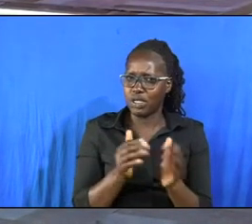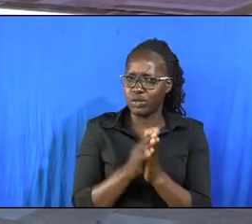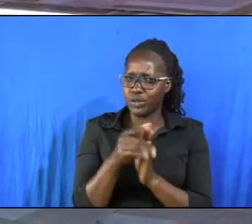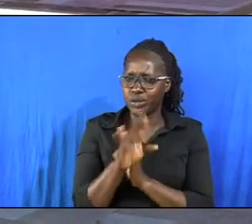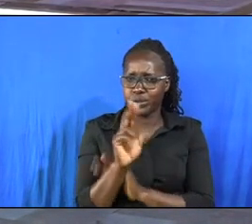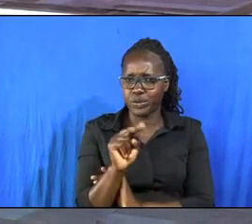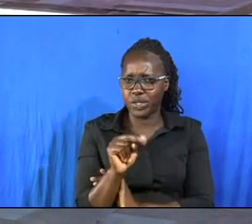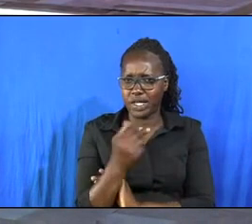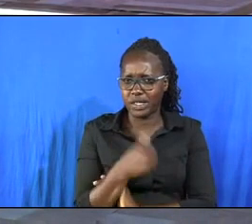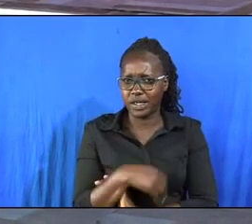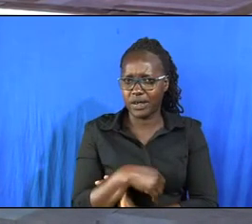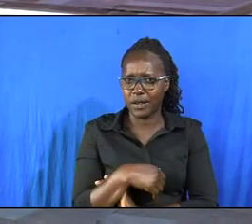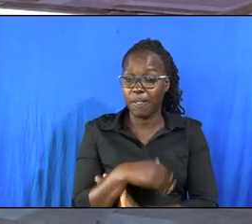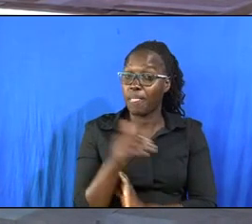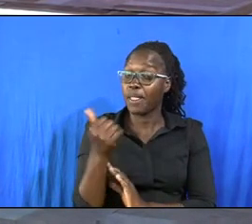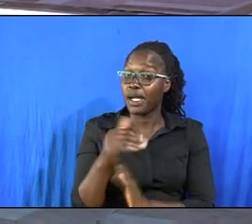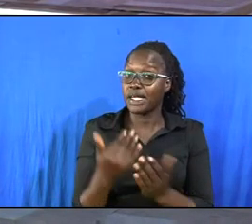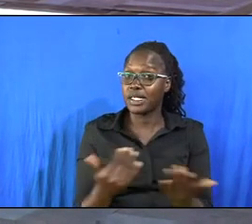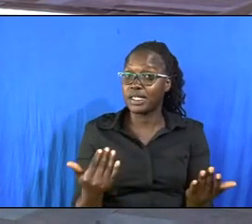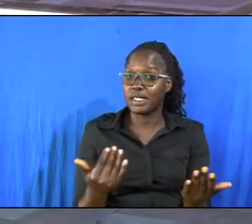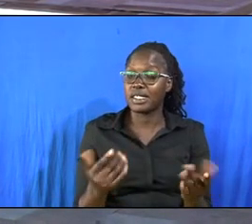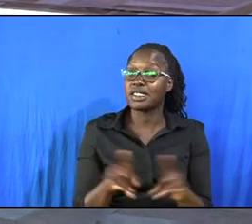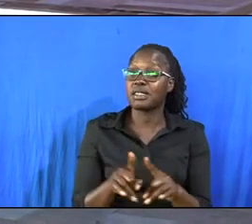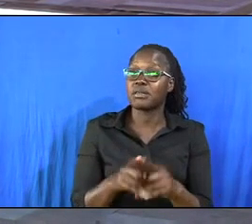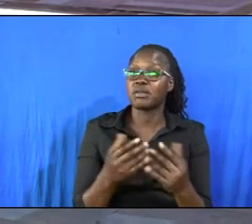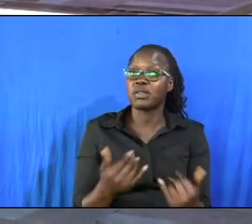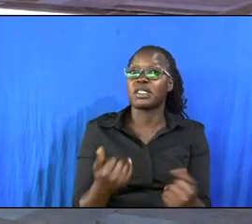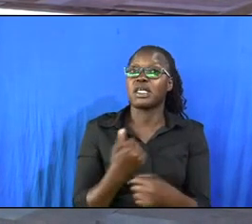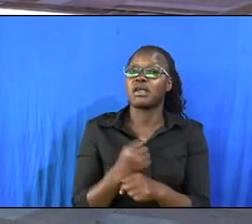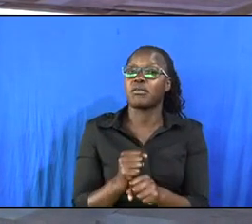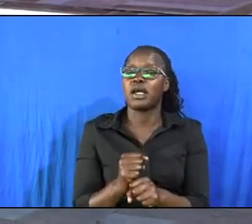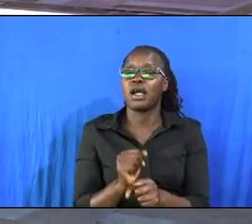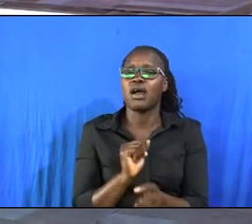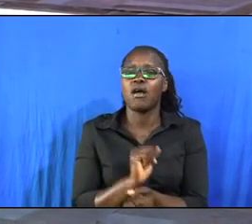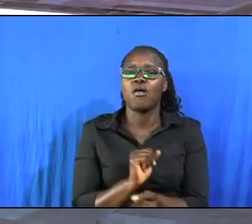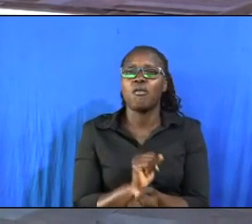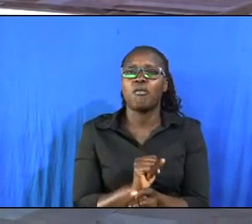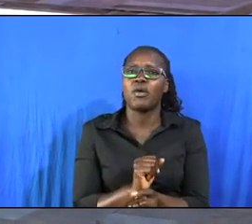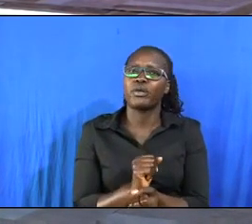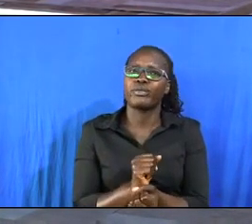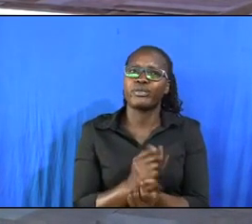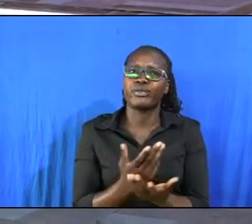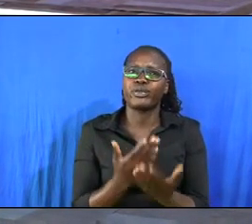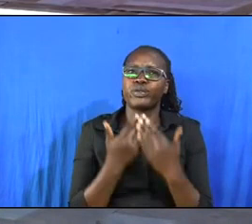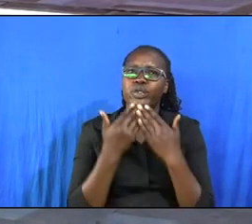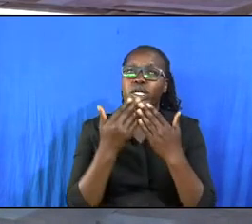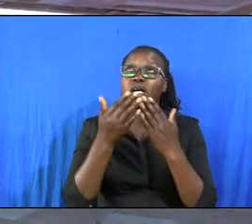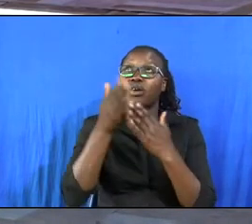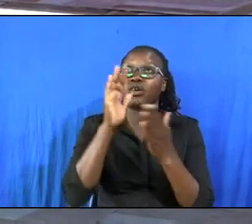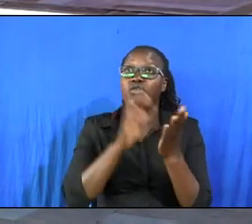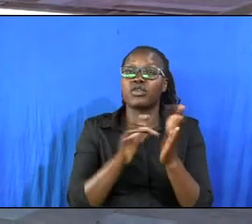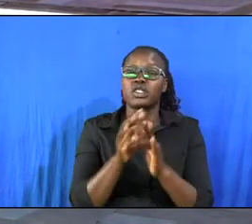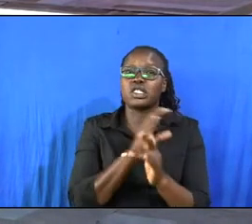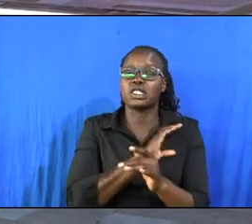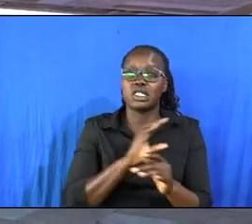the same thing which made paul cry and then he goes on to thank god for jesus christ that the